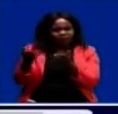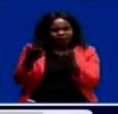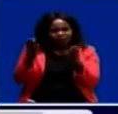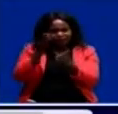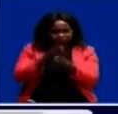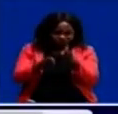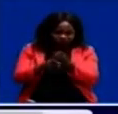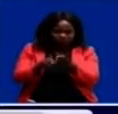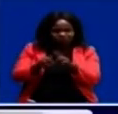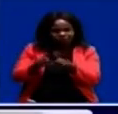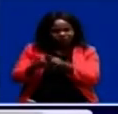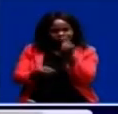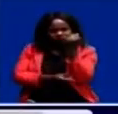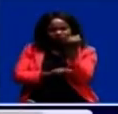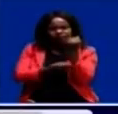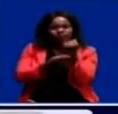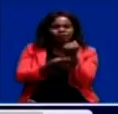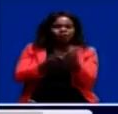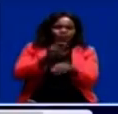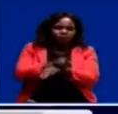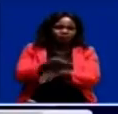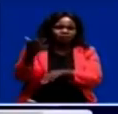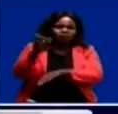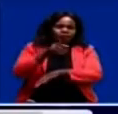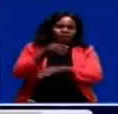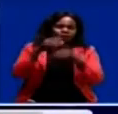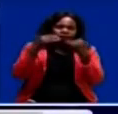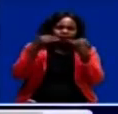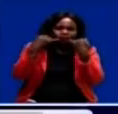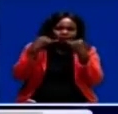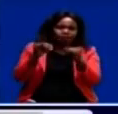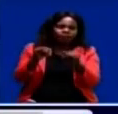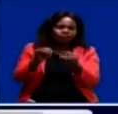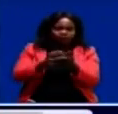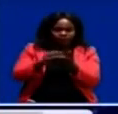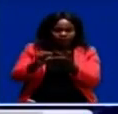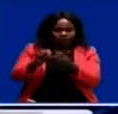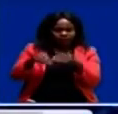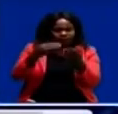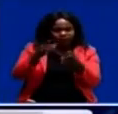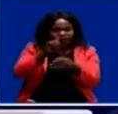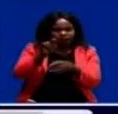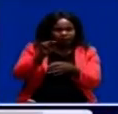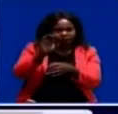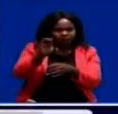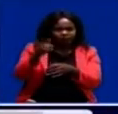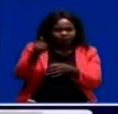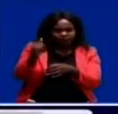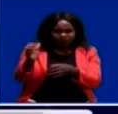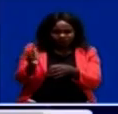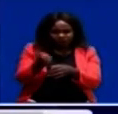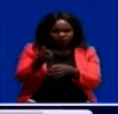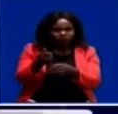development projects in the province. In a statement available to ZNBC News in Lusaka today, Mr. Mulemoa also took a